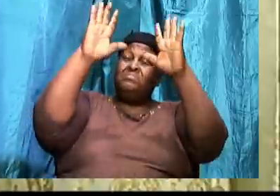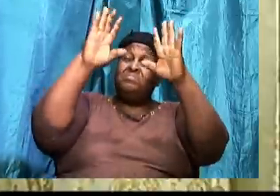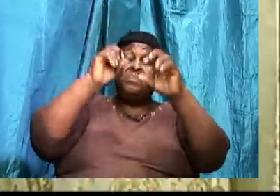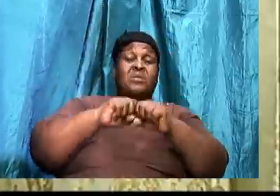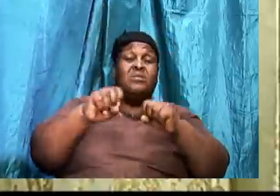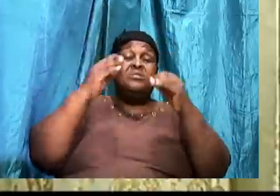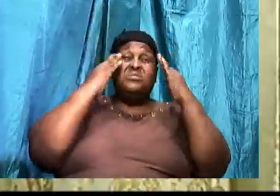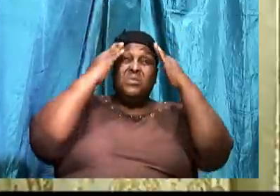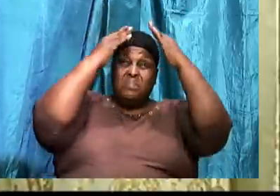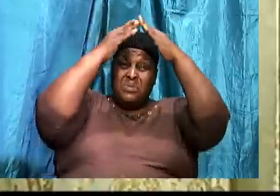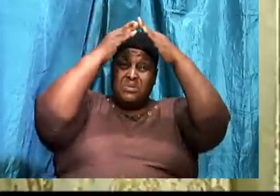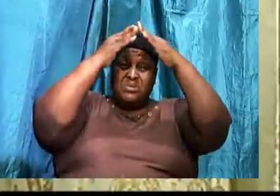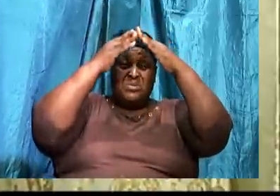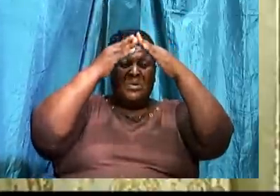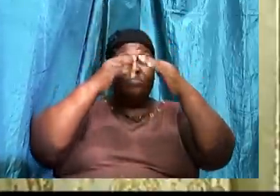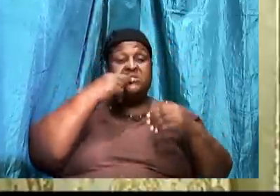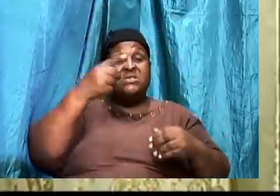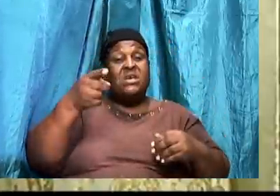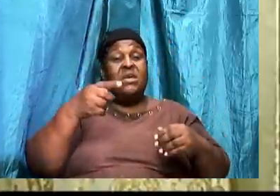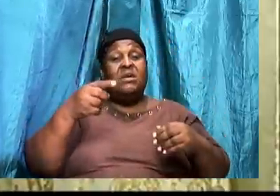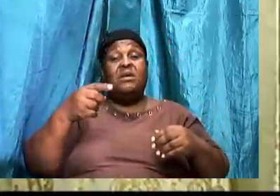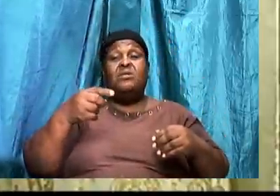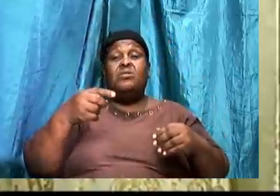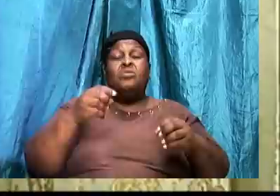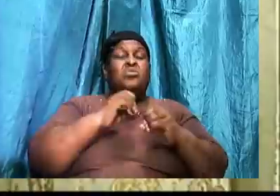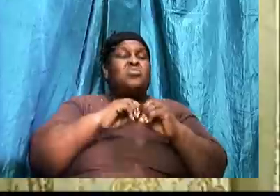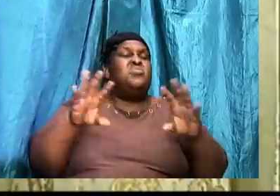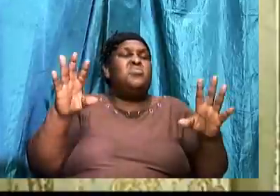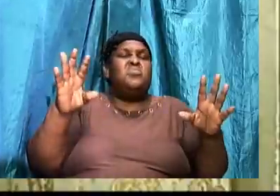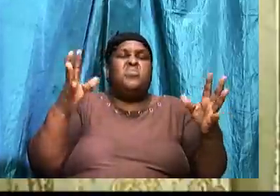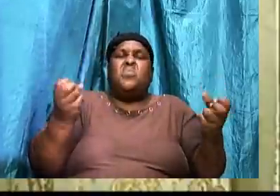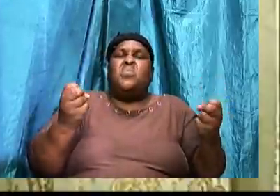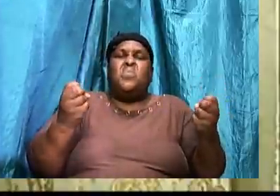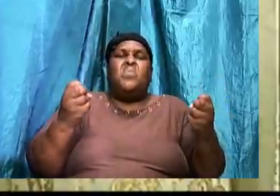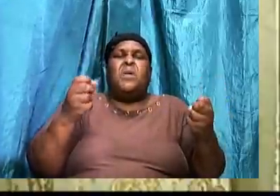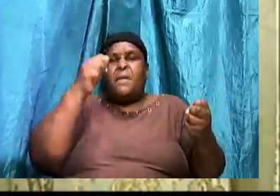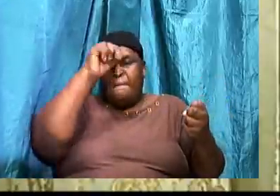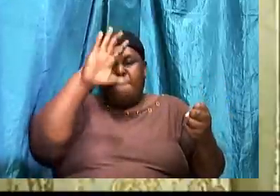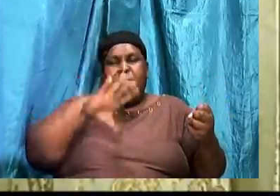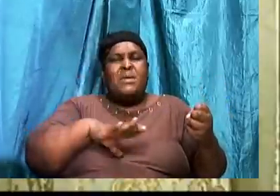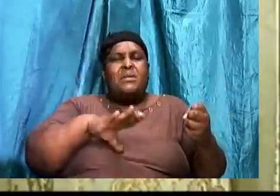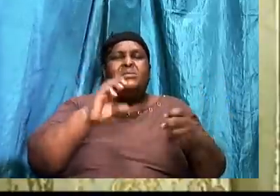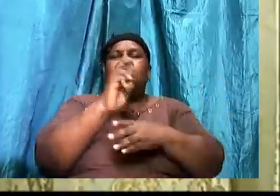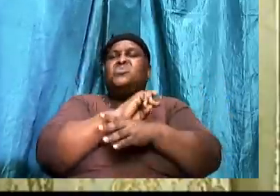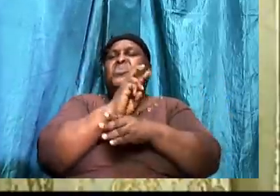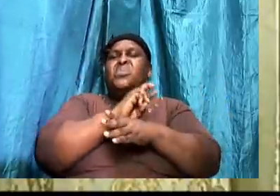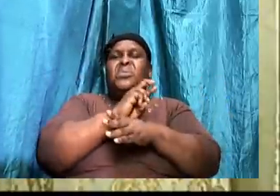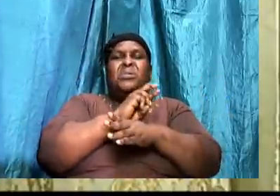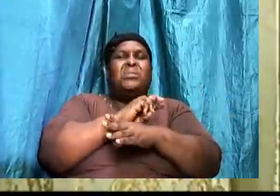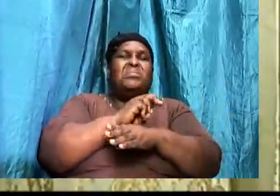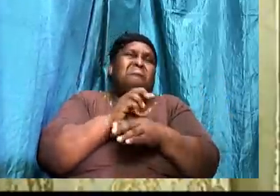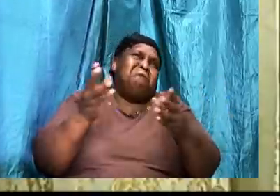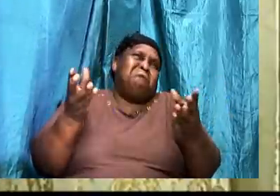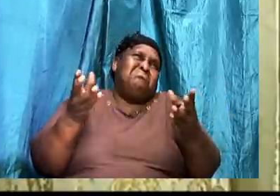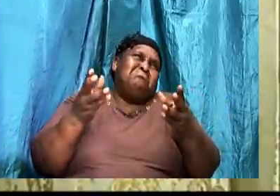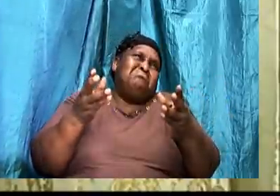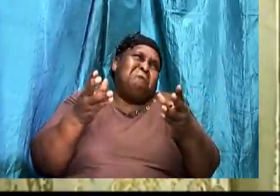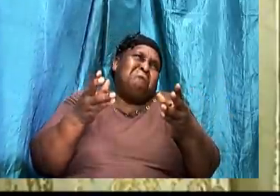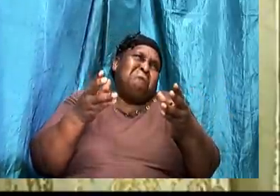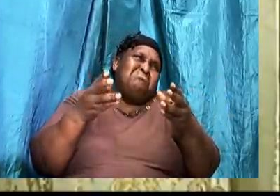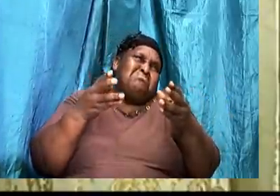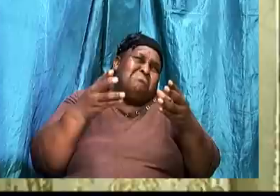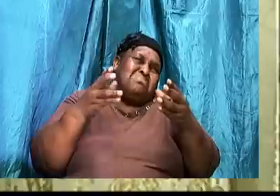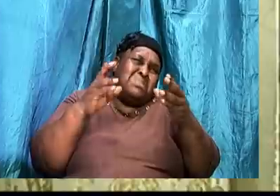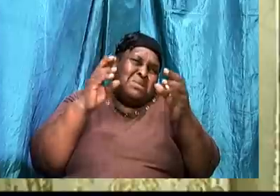Might say. I don't want men to wear. Certain kind of. style. Or. Females.